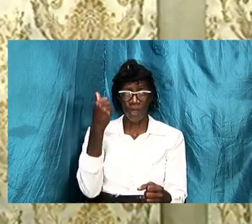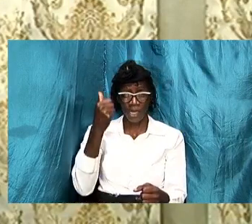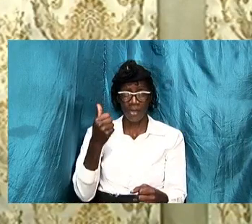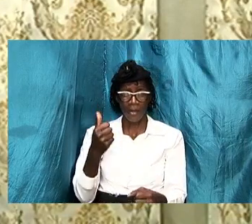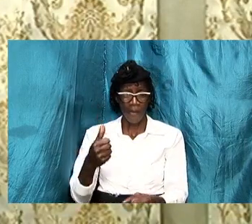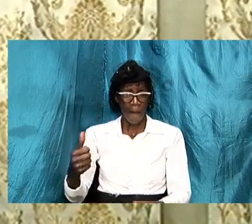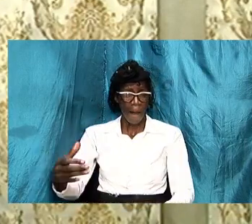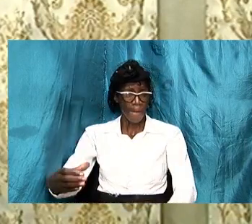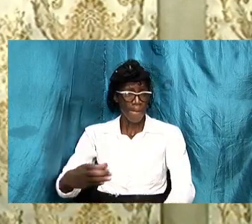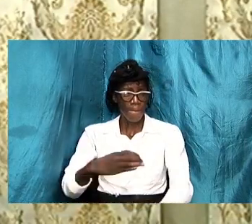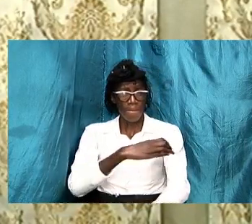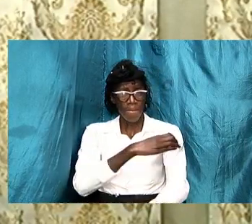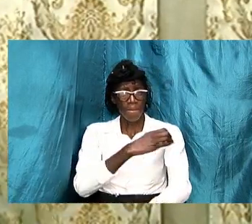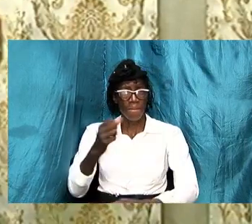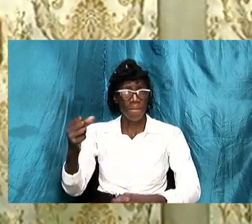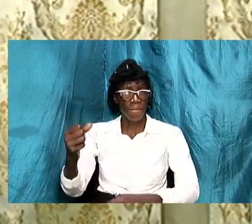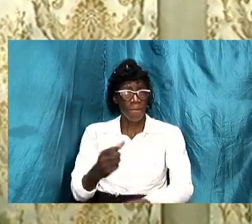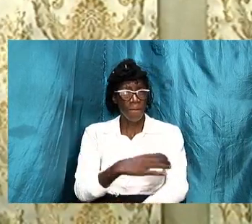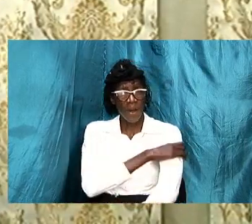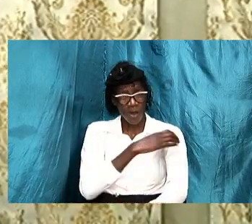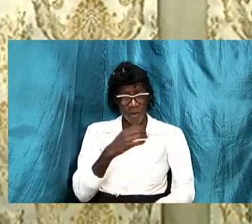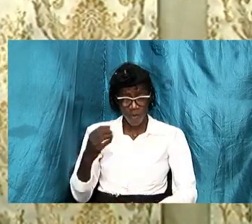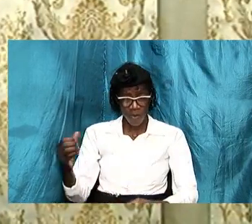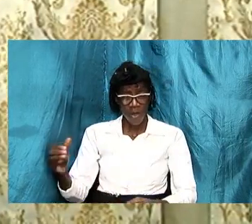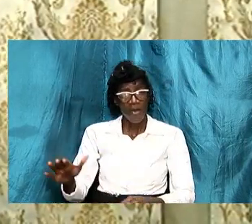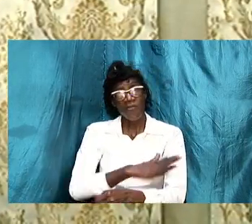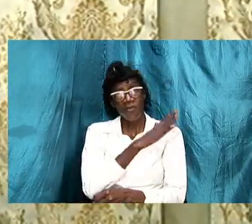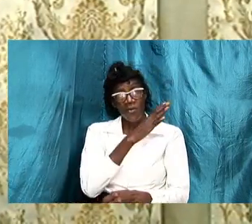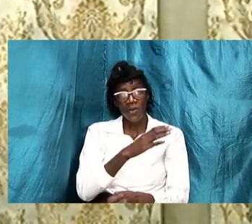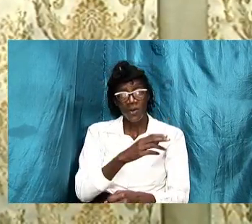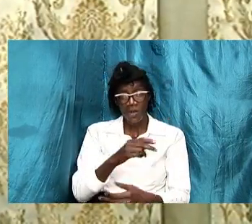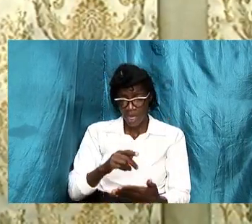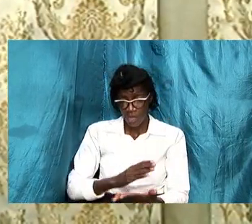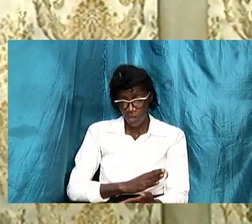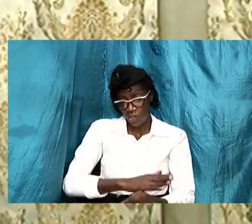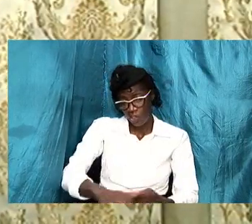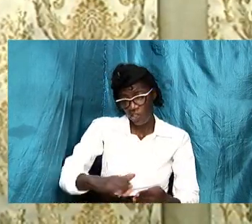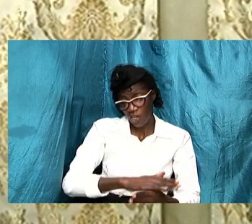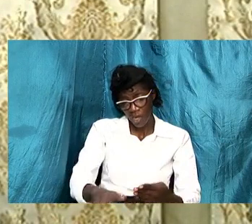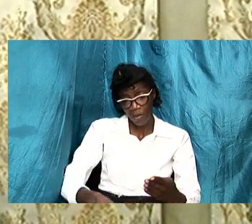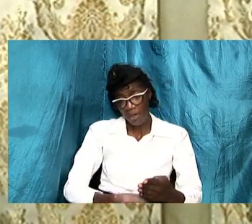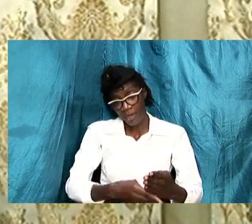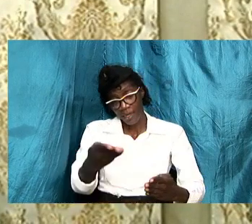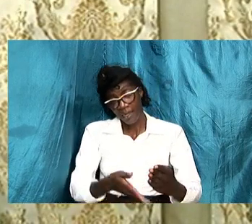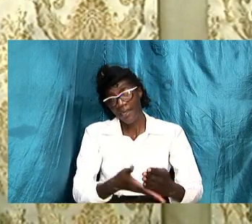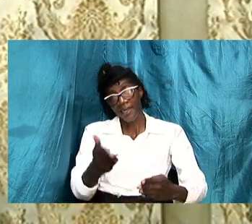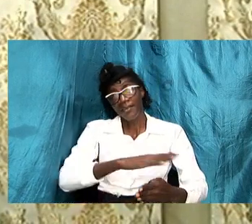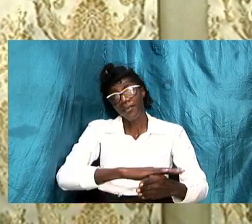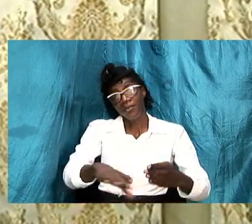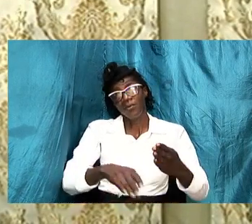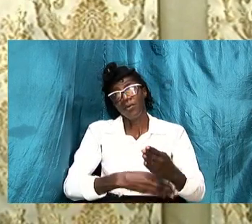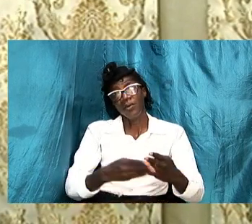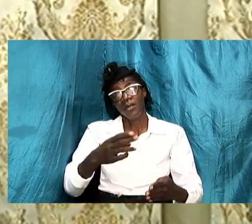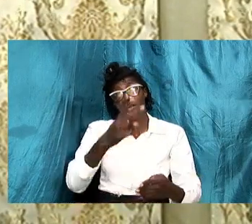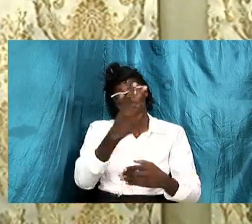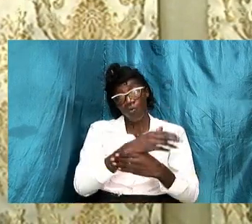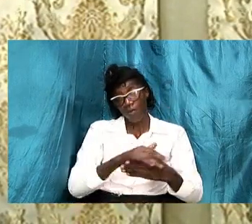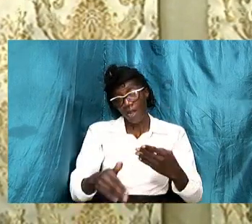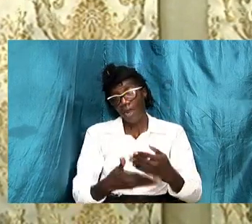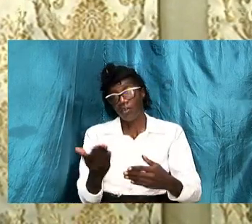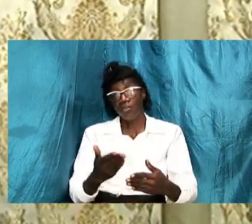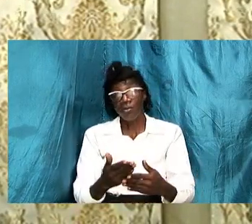powerful and sharper than any two-edged sword if it was in the 12th century